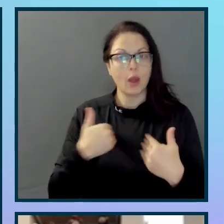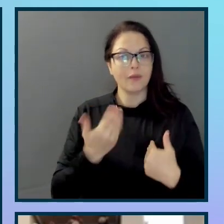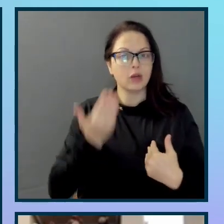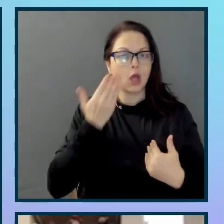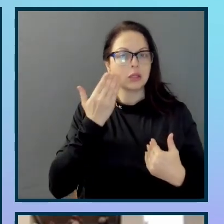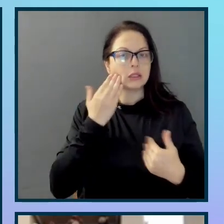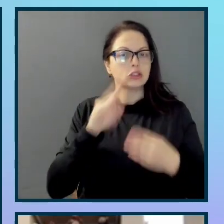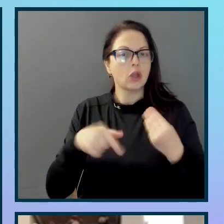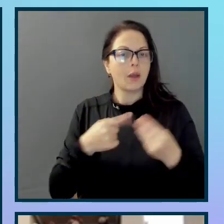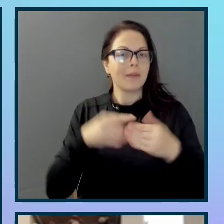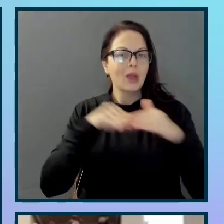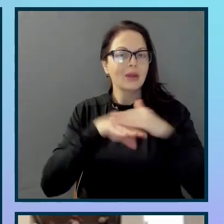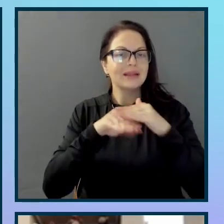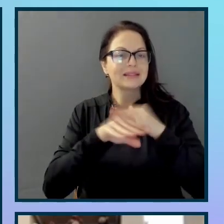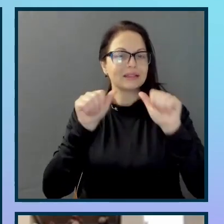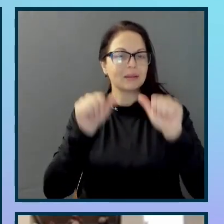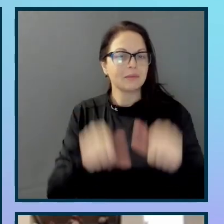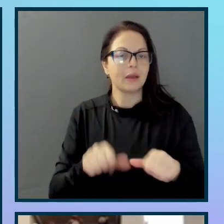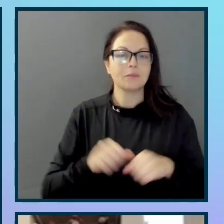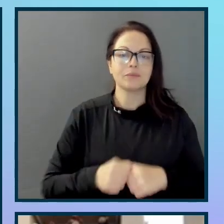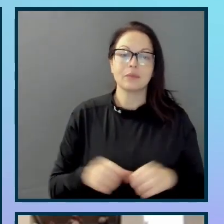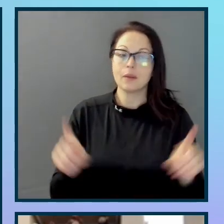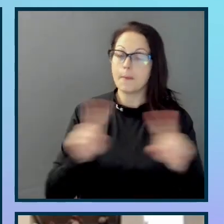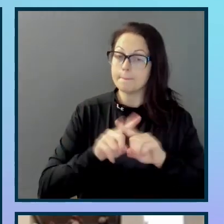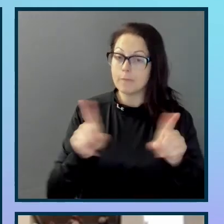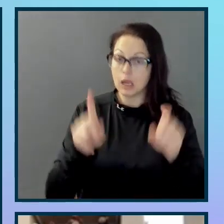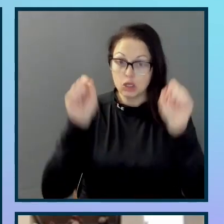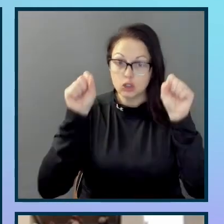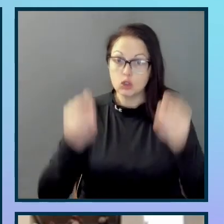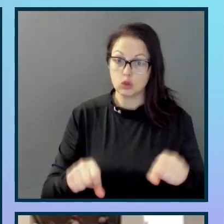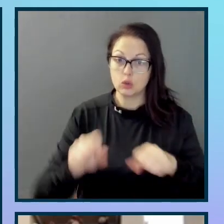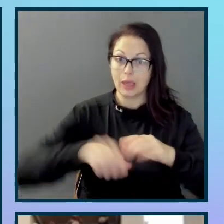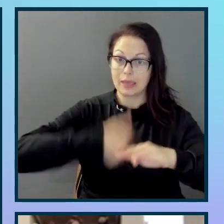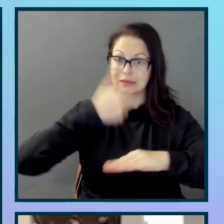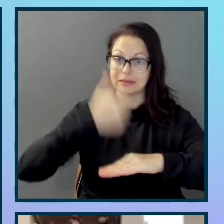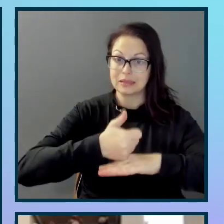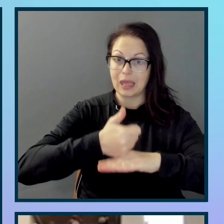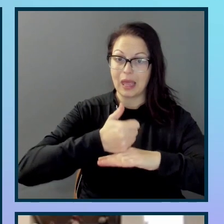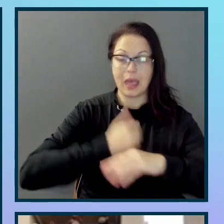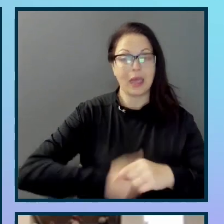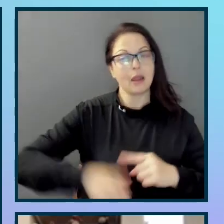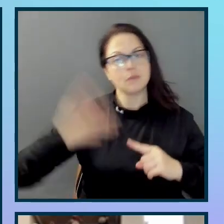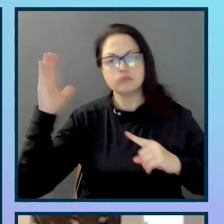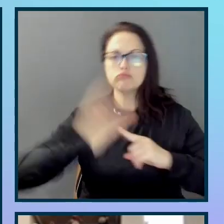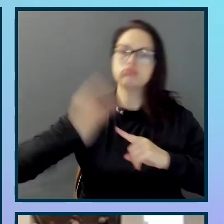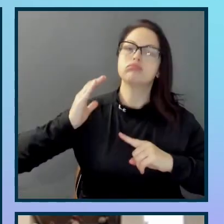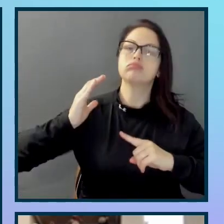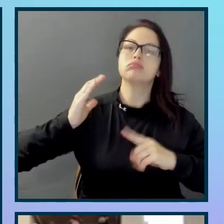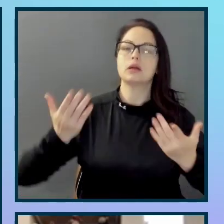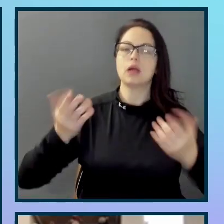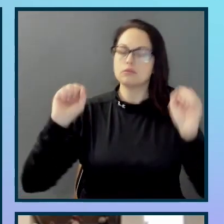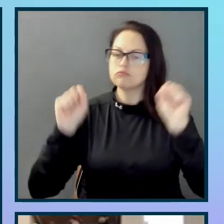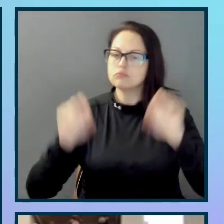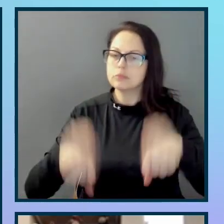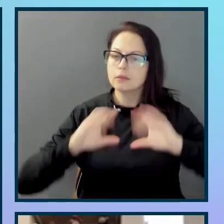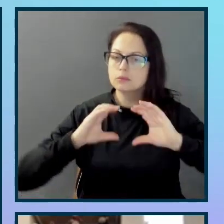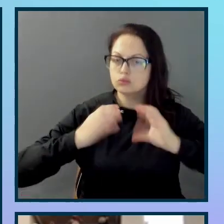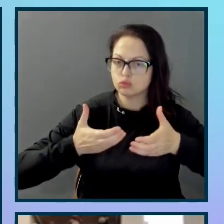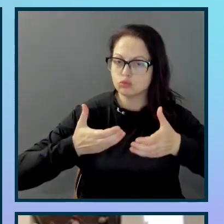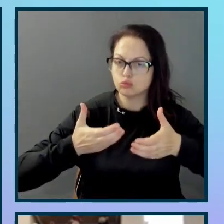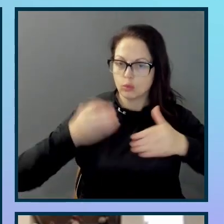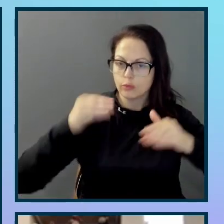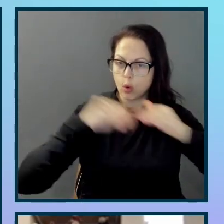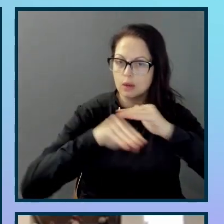It doesn't take much to form a champions network here. In fact, one of the biggest benefits of a smaller organization, as I said,